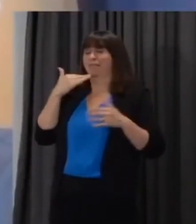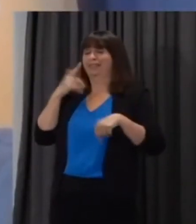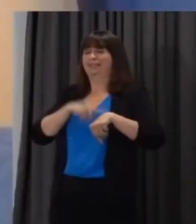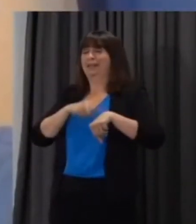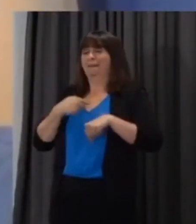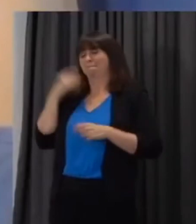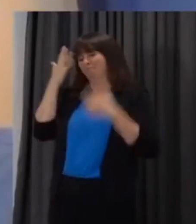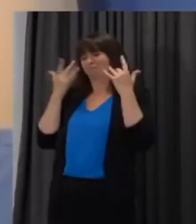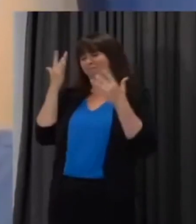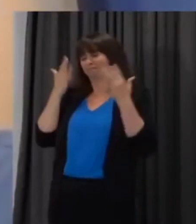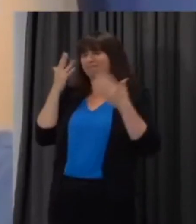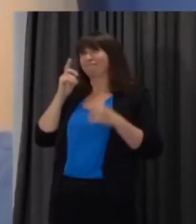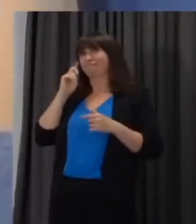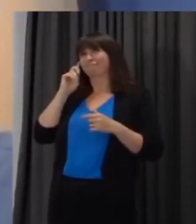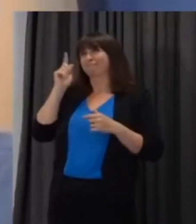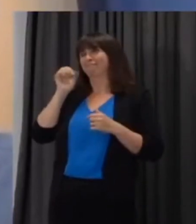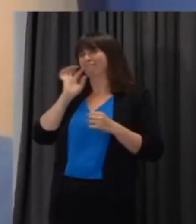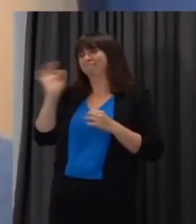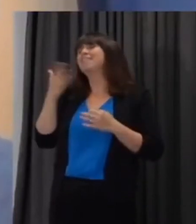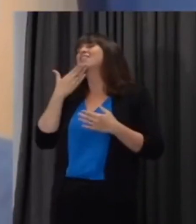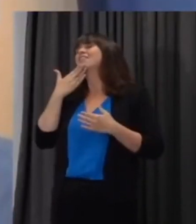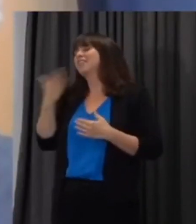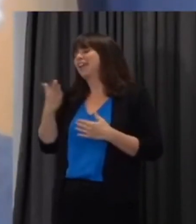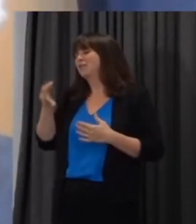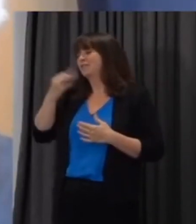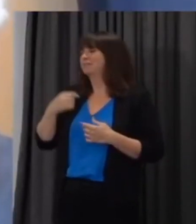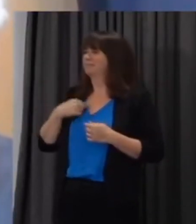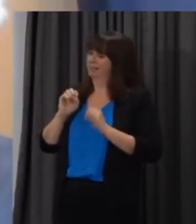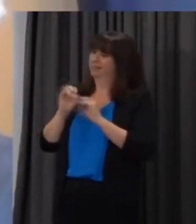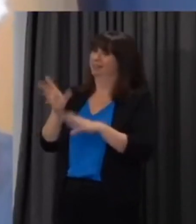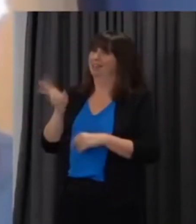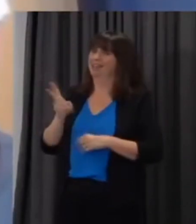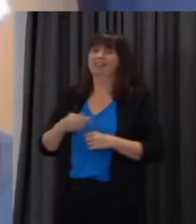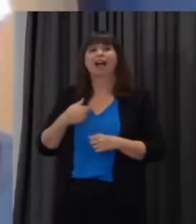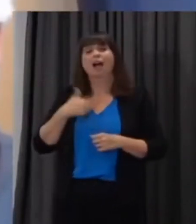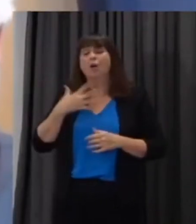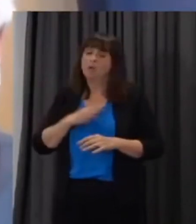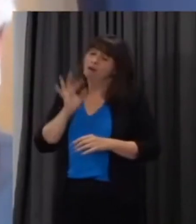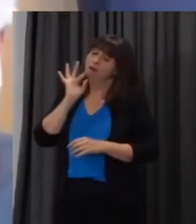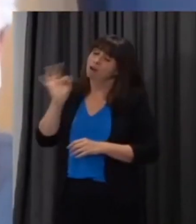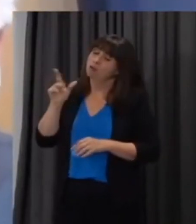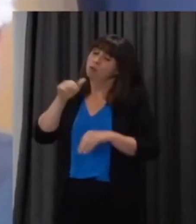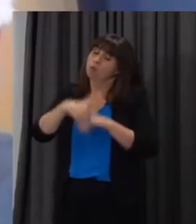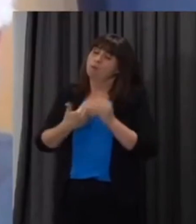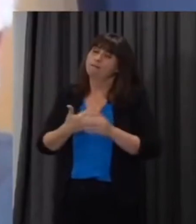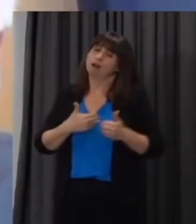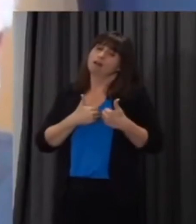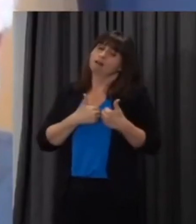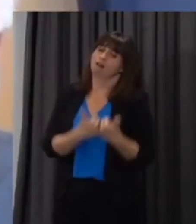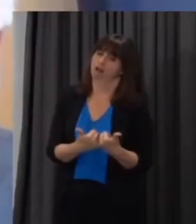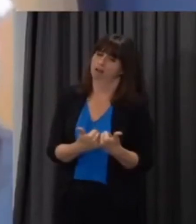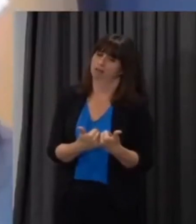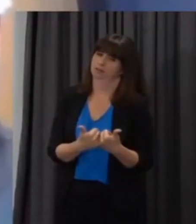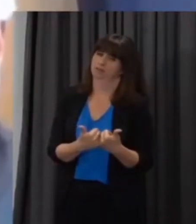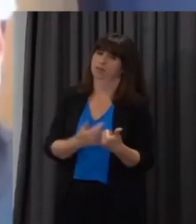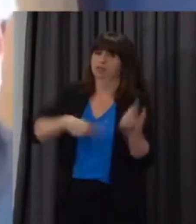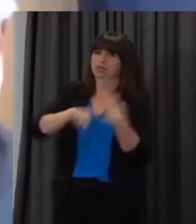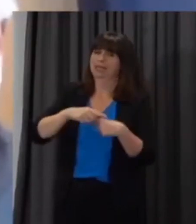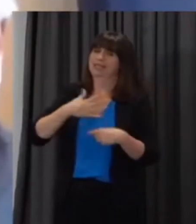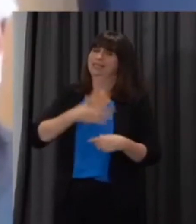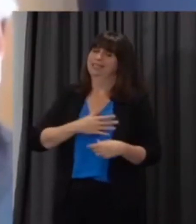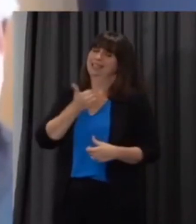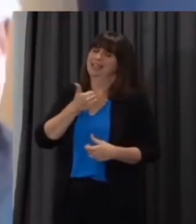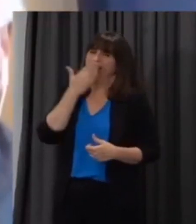uh alas no but thank you very much indeed for taking this second and it was following up on what you're saying about people being kind um sensible